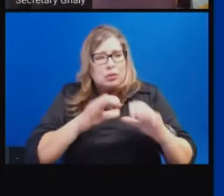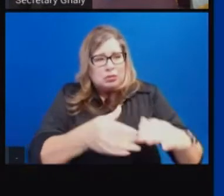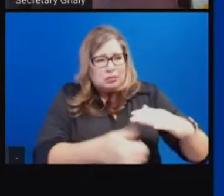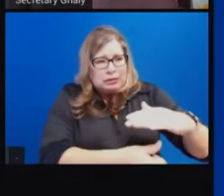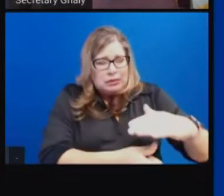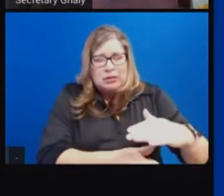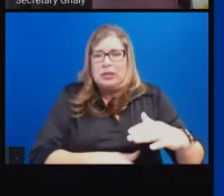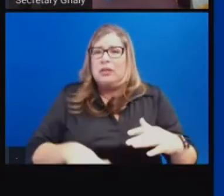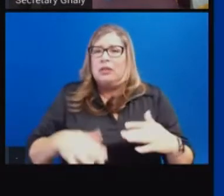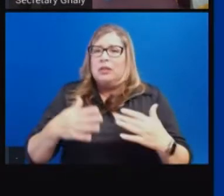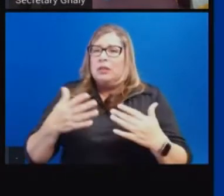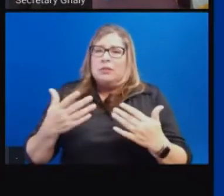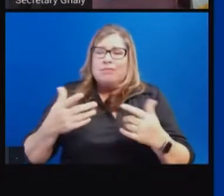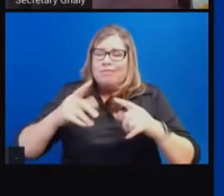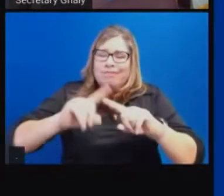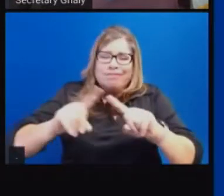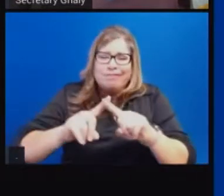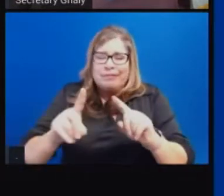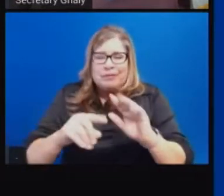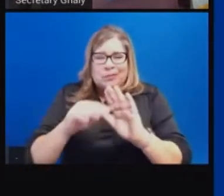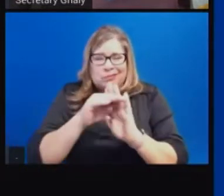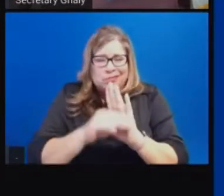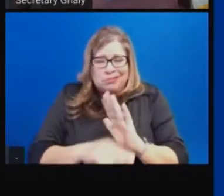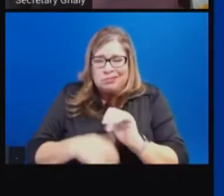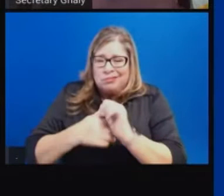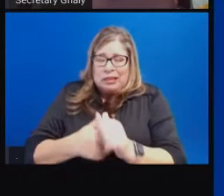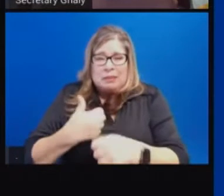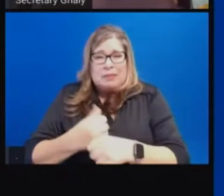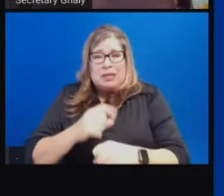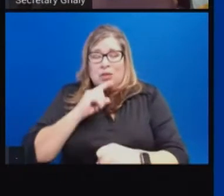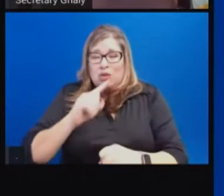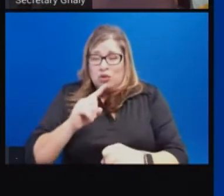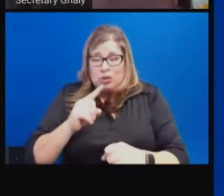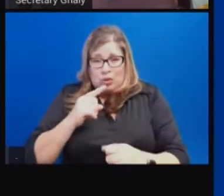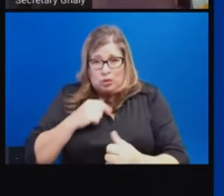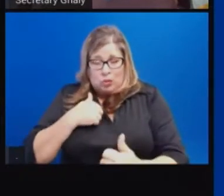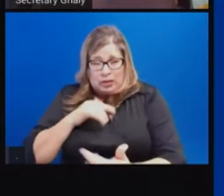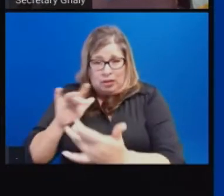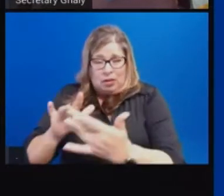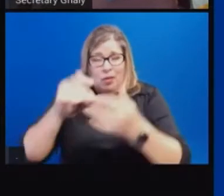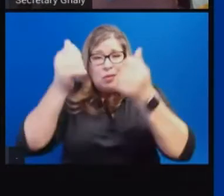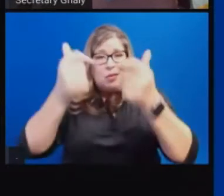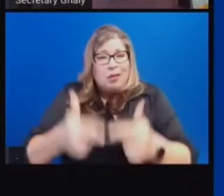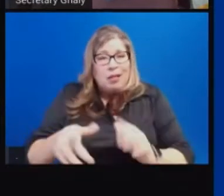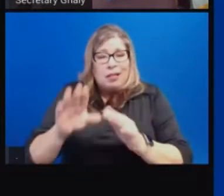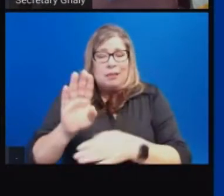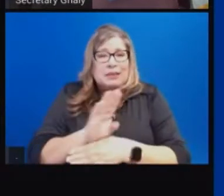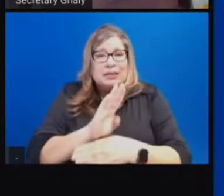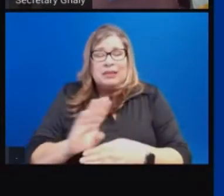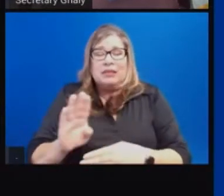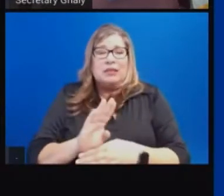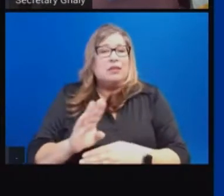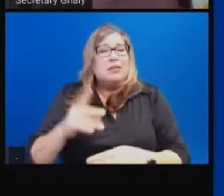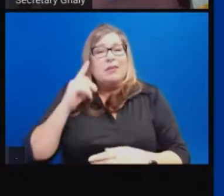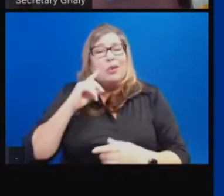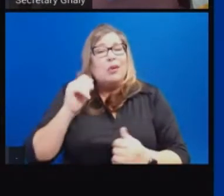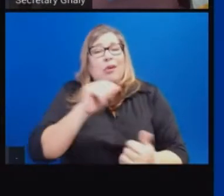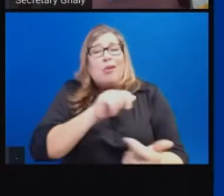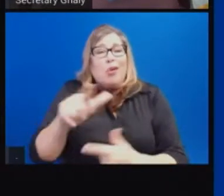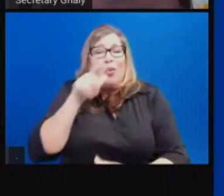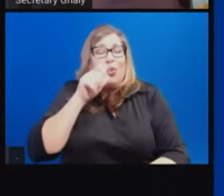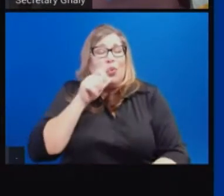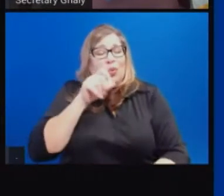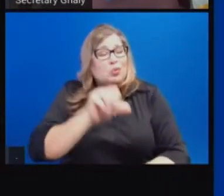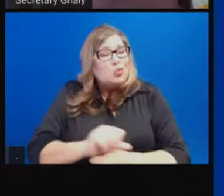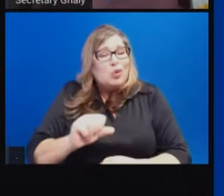of our deeply impacted communities and business sectors where Californians work and put their lives on the line and how do we make